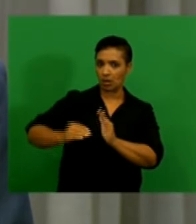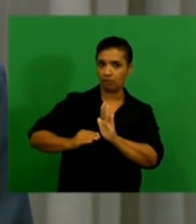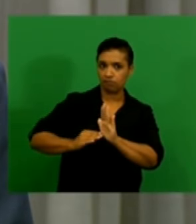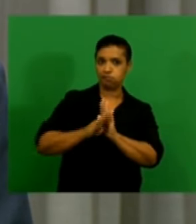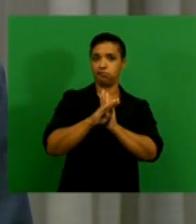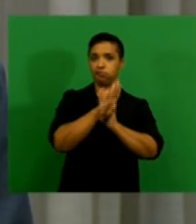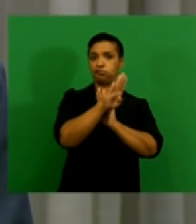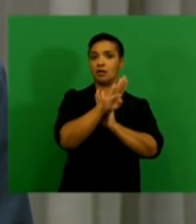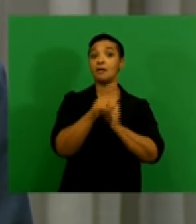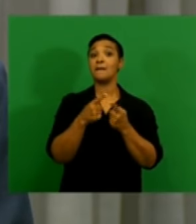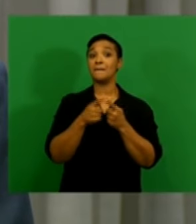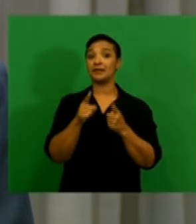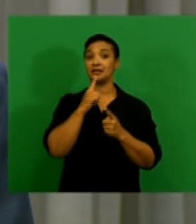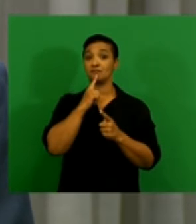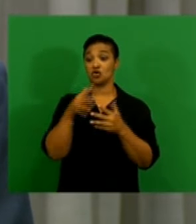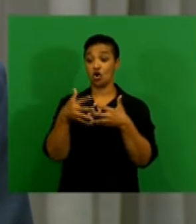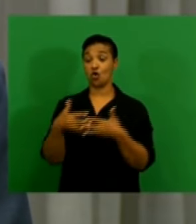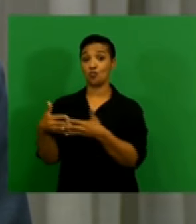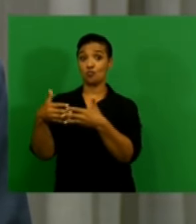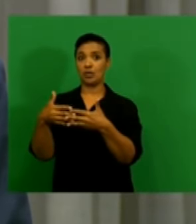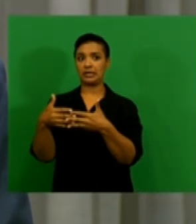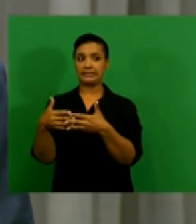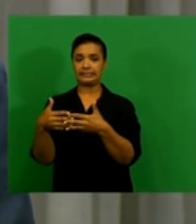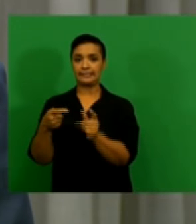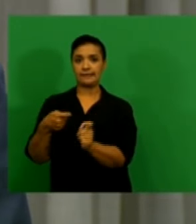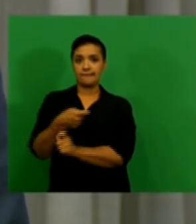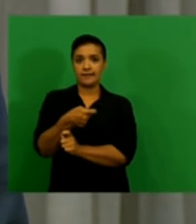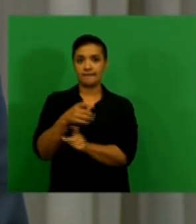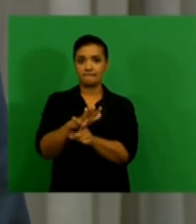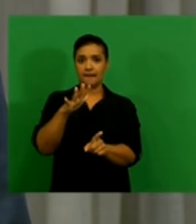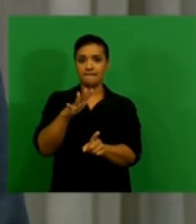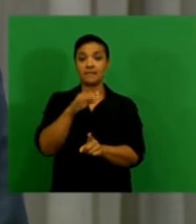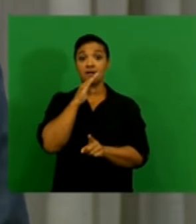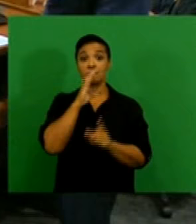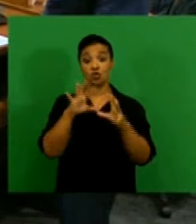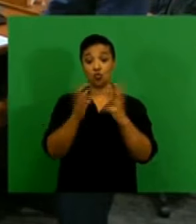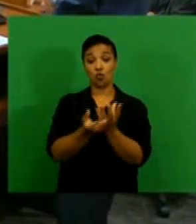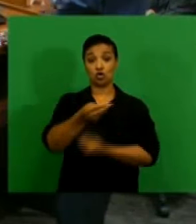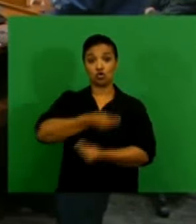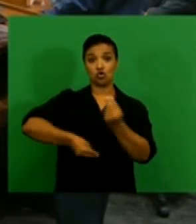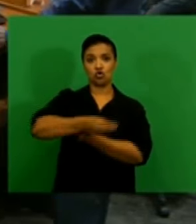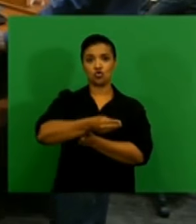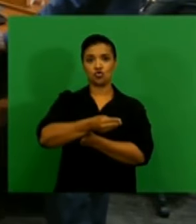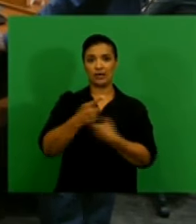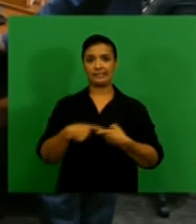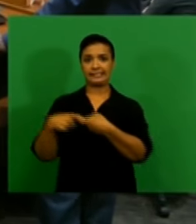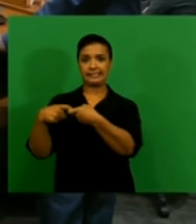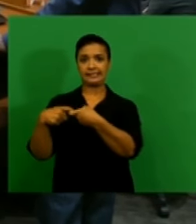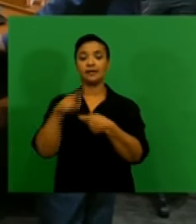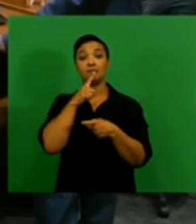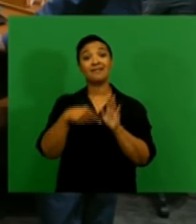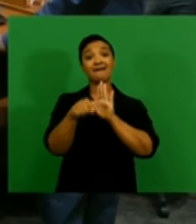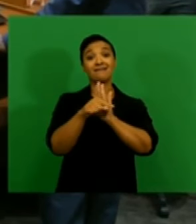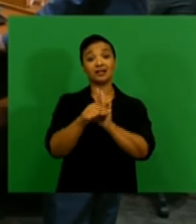protectionist threats from the U.S., if carried through, could undermine world trade and have an adverse effect